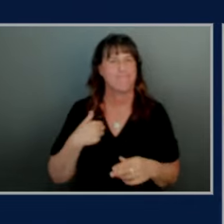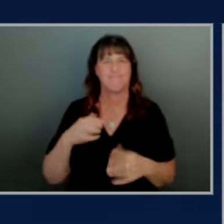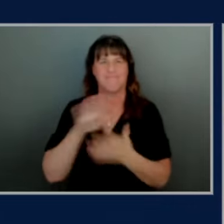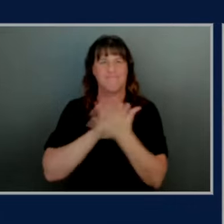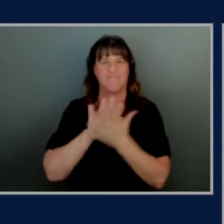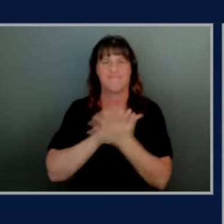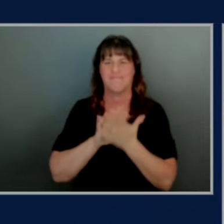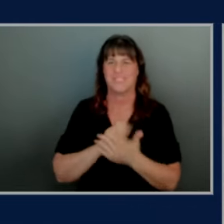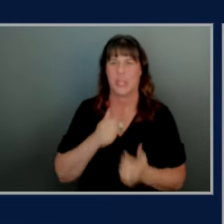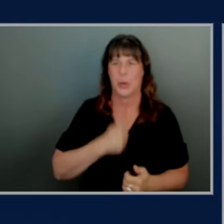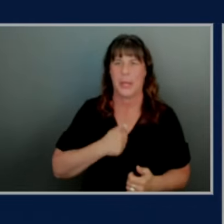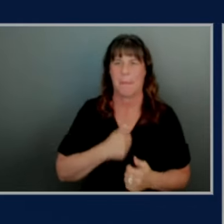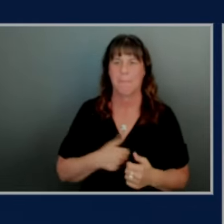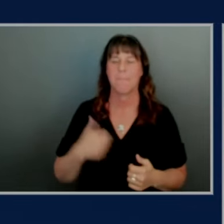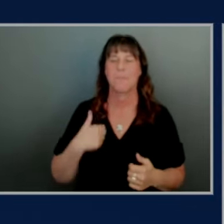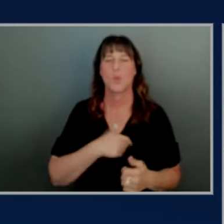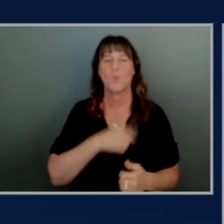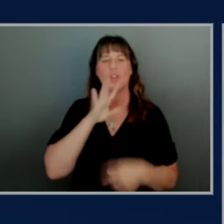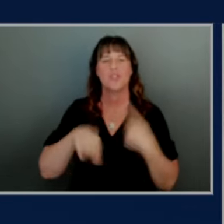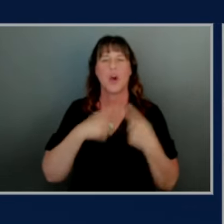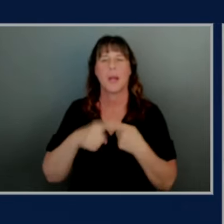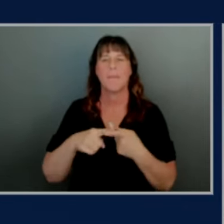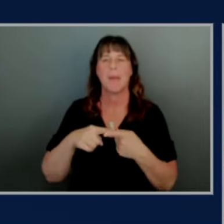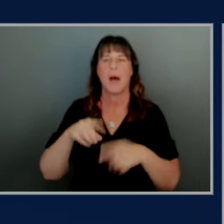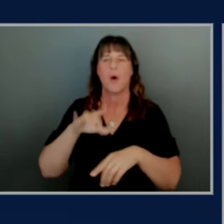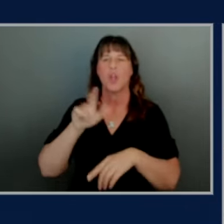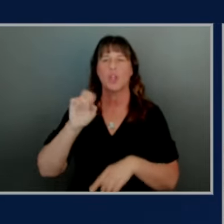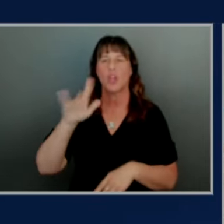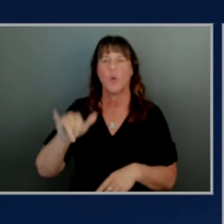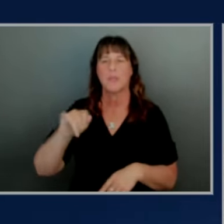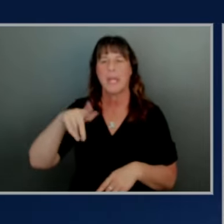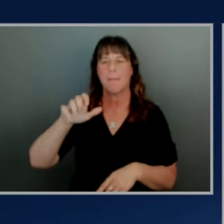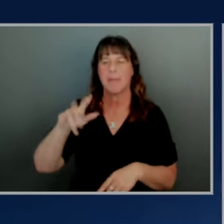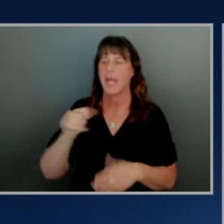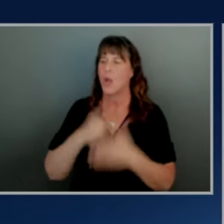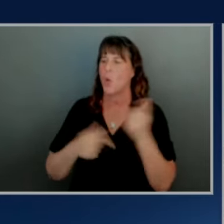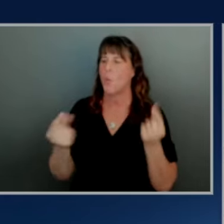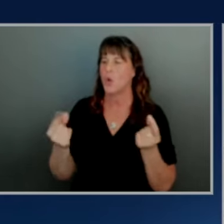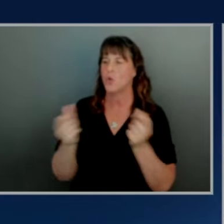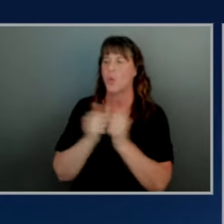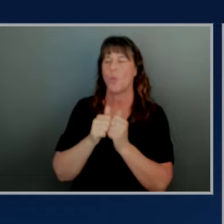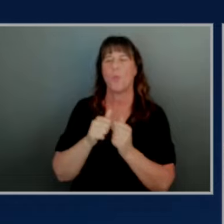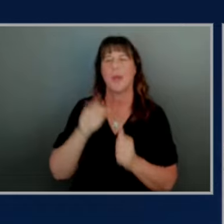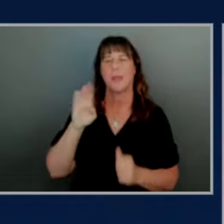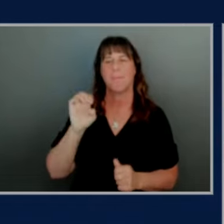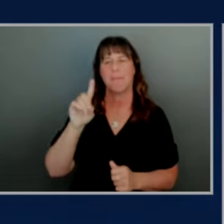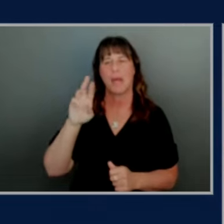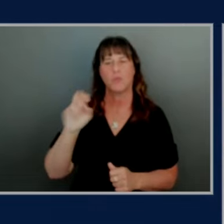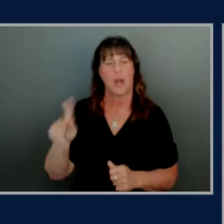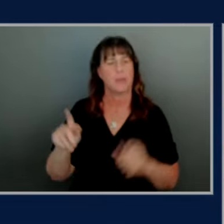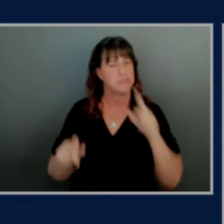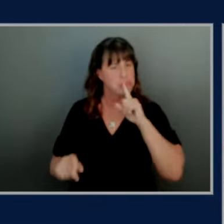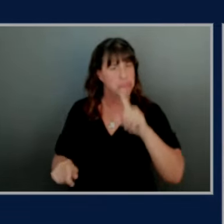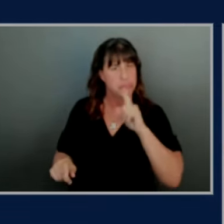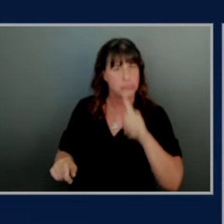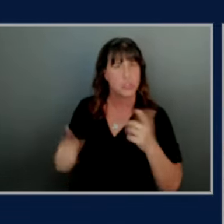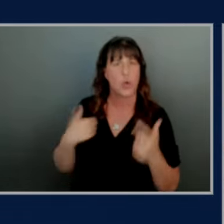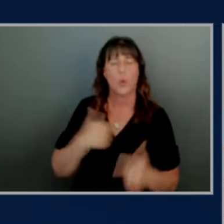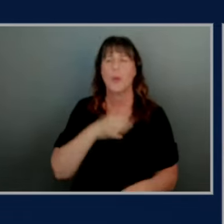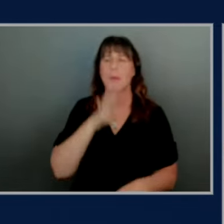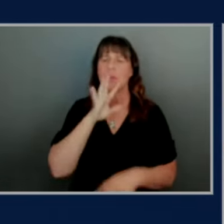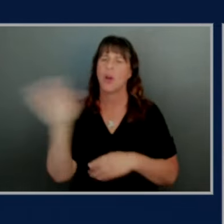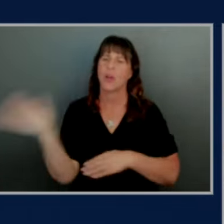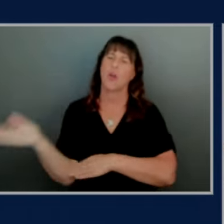about lonely planet and what you all are doing with bedrock sure so you know we've been talking all day